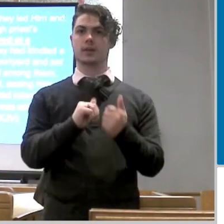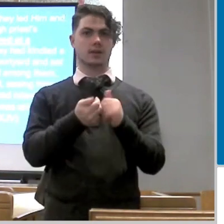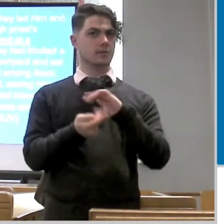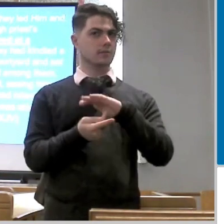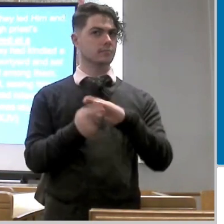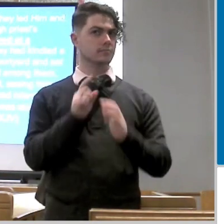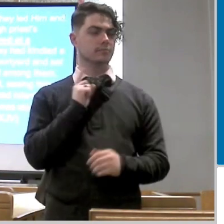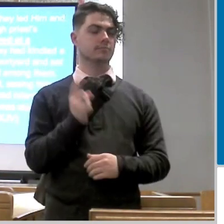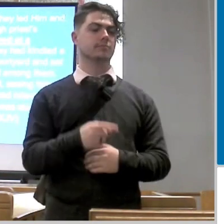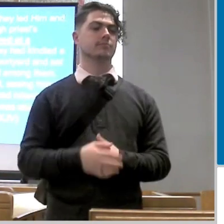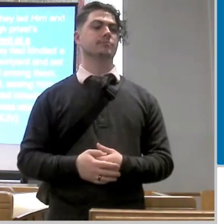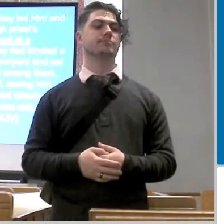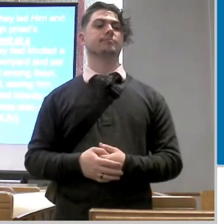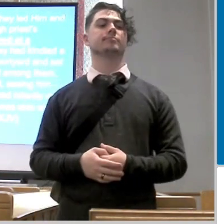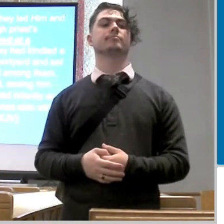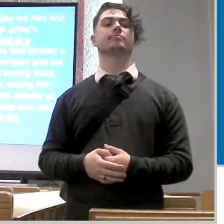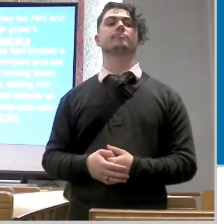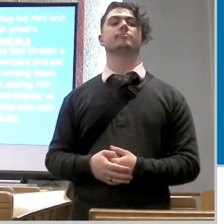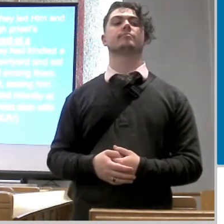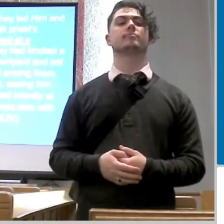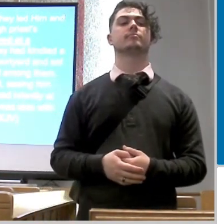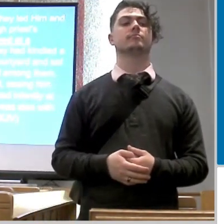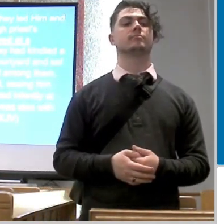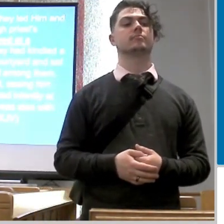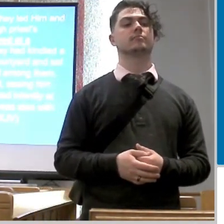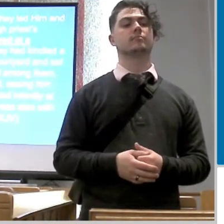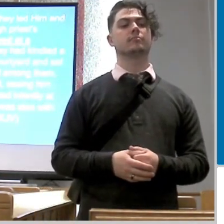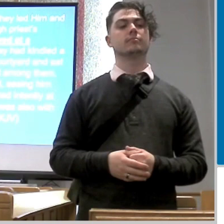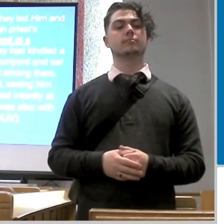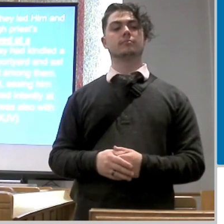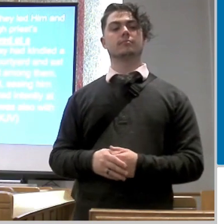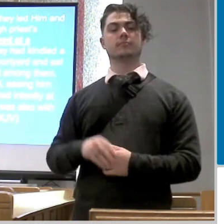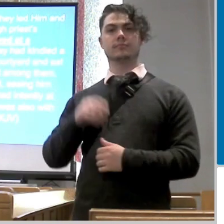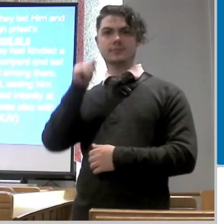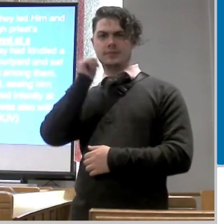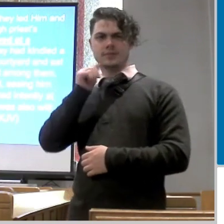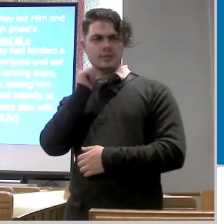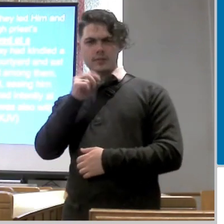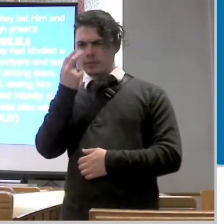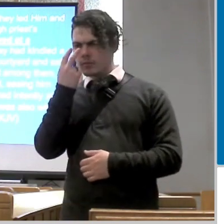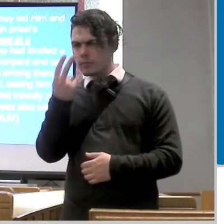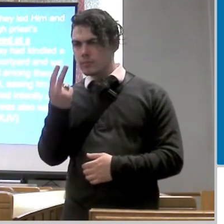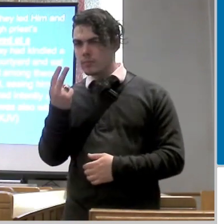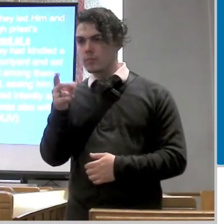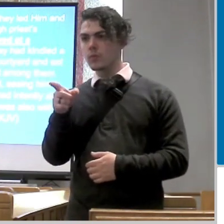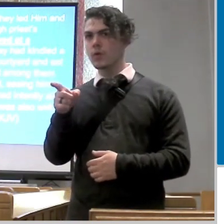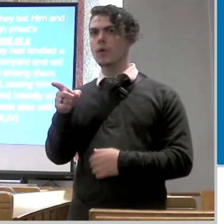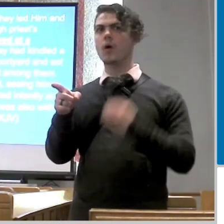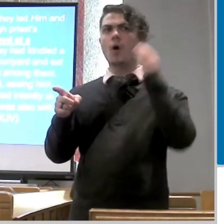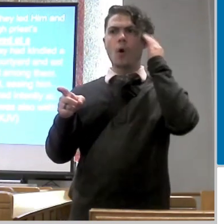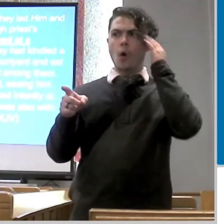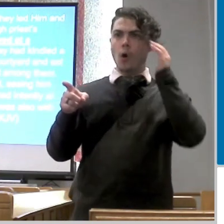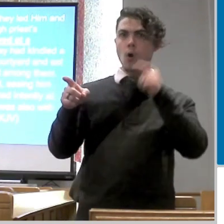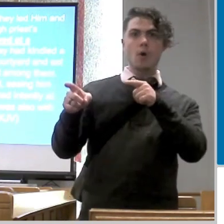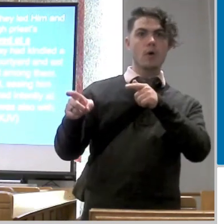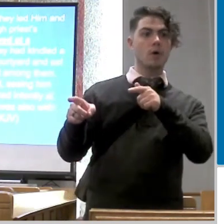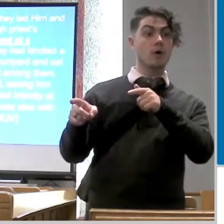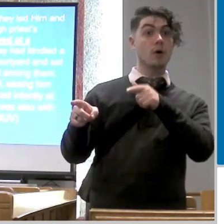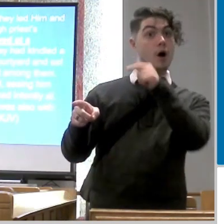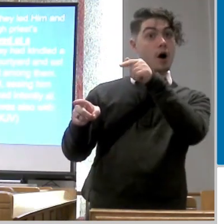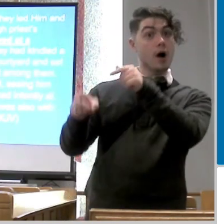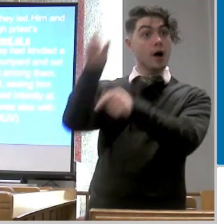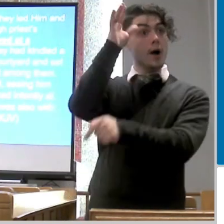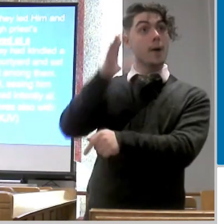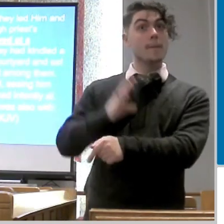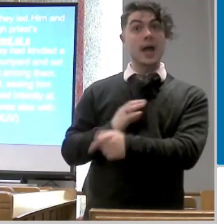responds so seeing him at as he sat by the fire looked intently at him and said this man